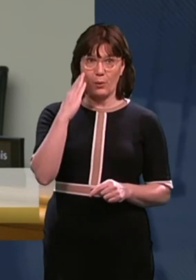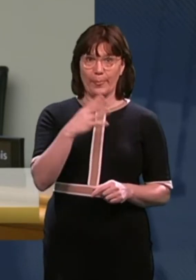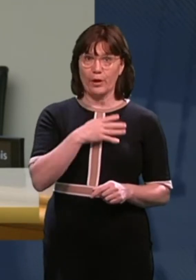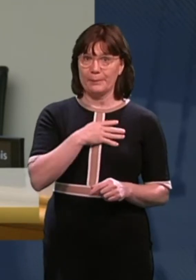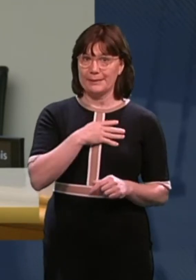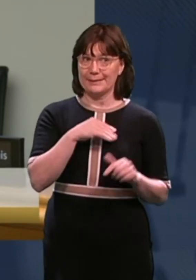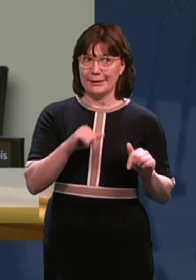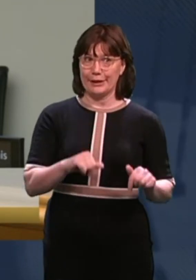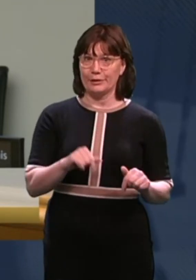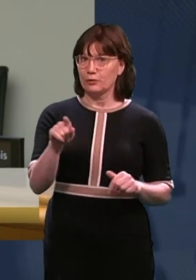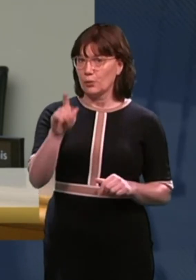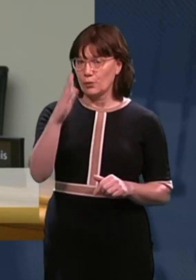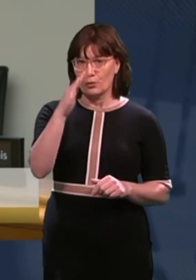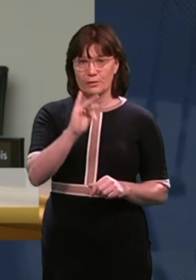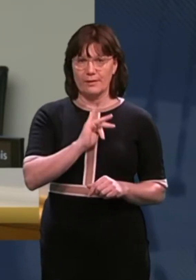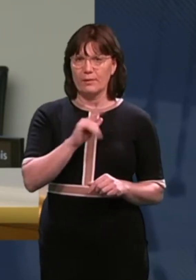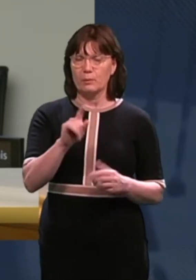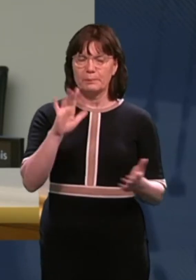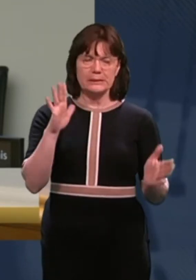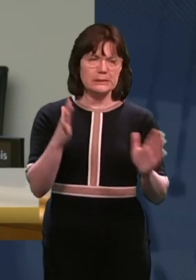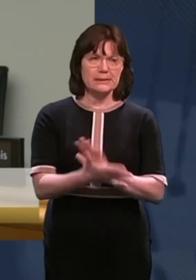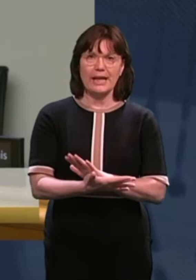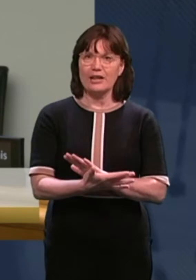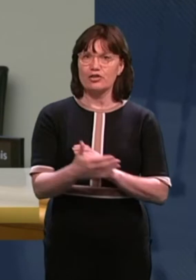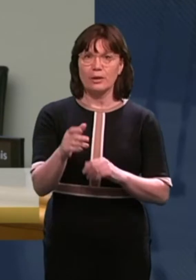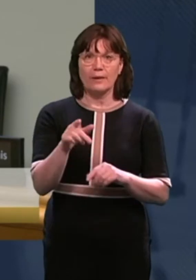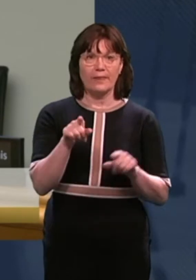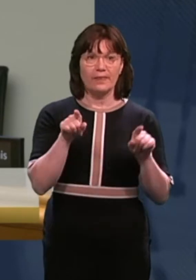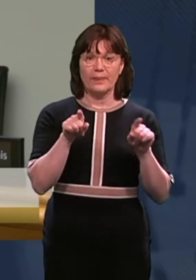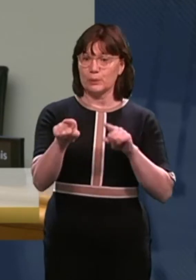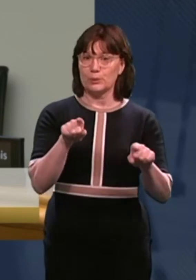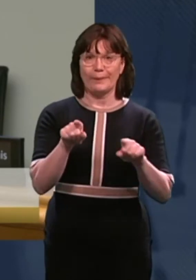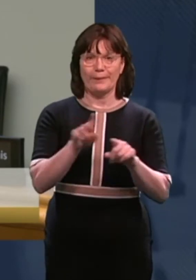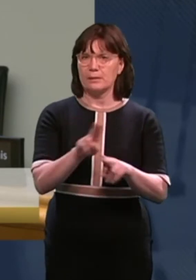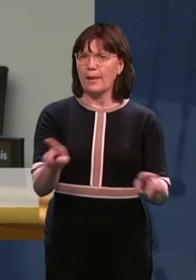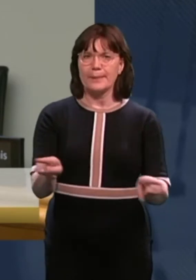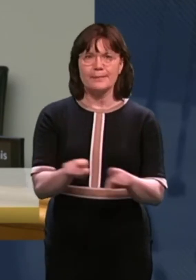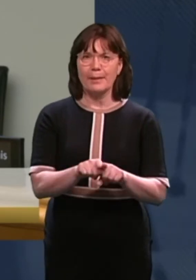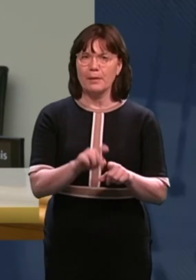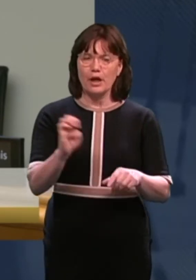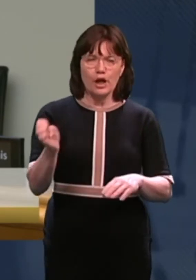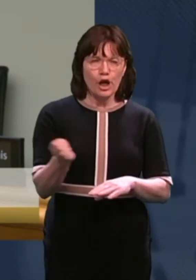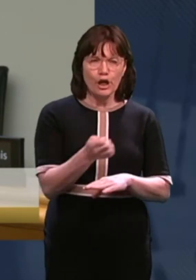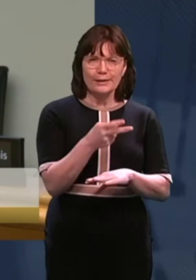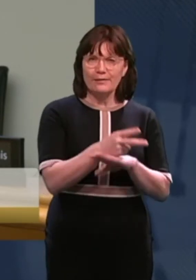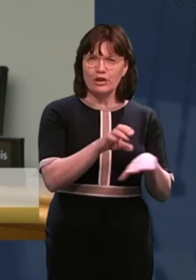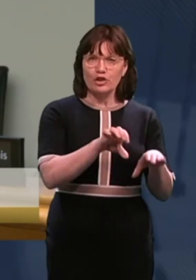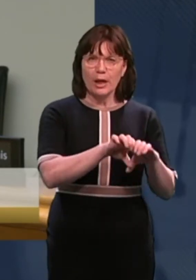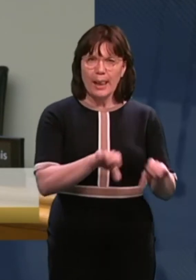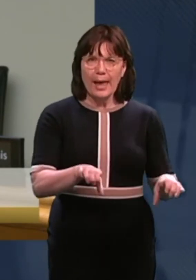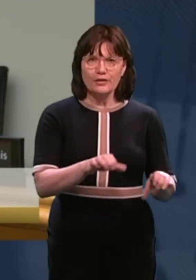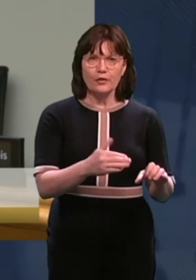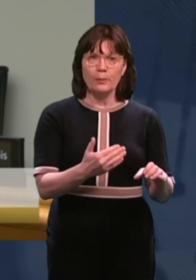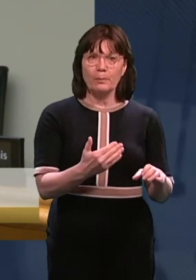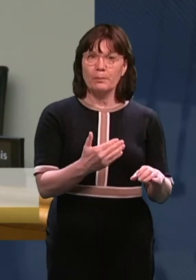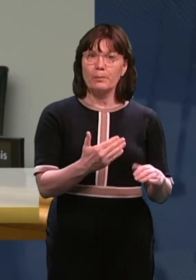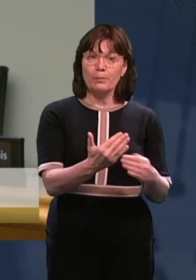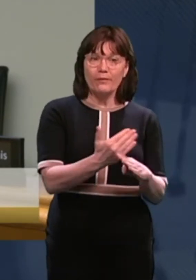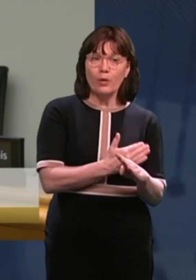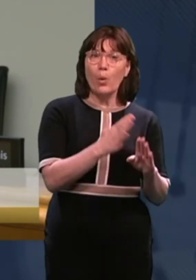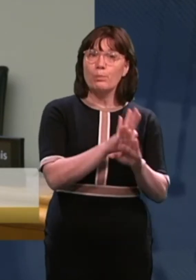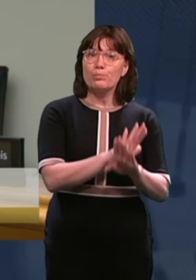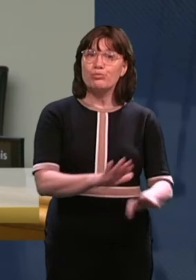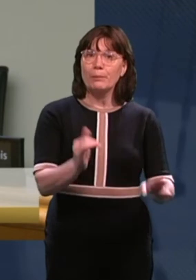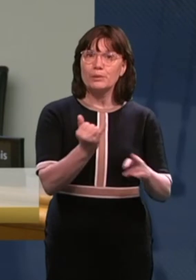would be an absolute disaster. It is really, they are not the same thing. Early intervention classes are really crucial for so many people.